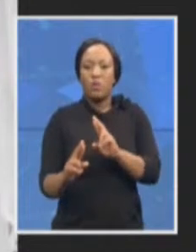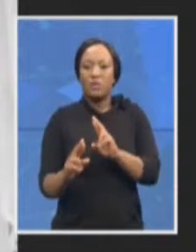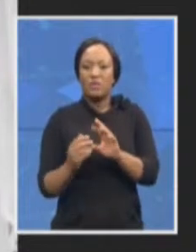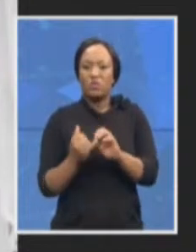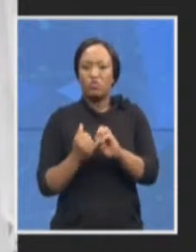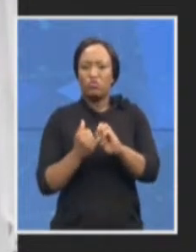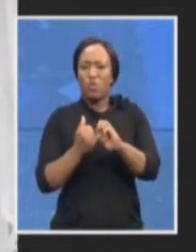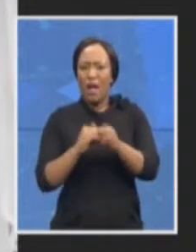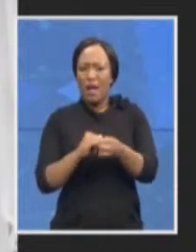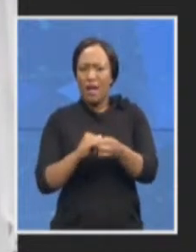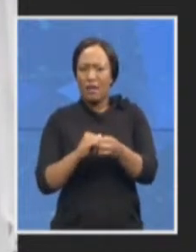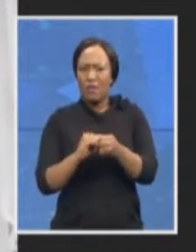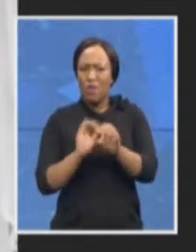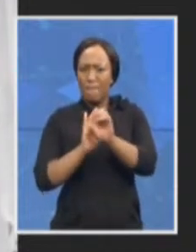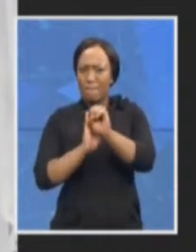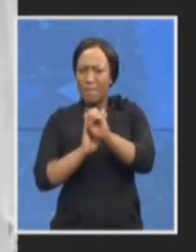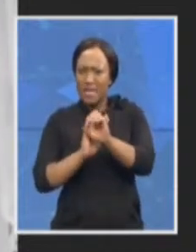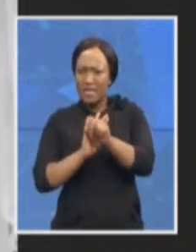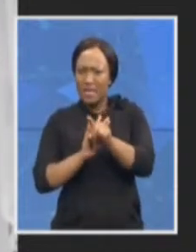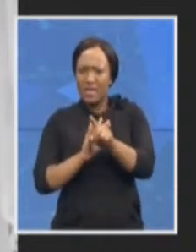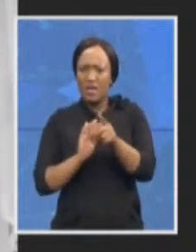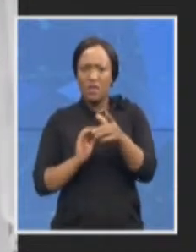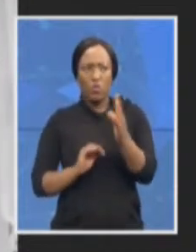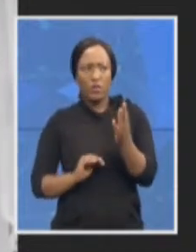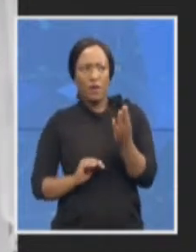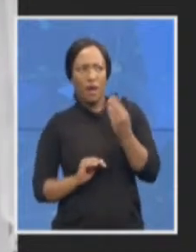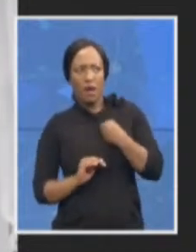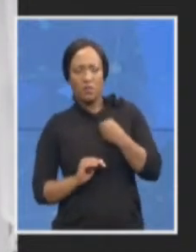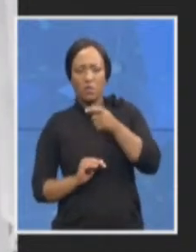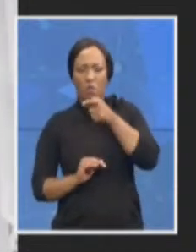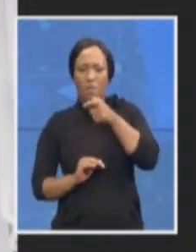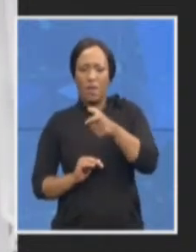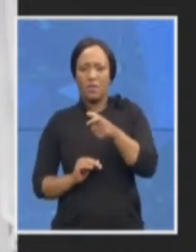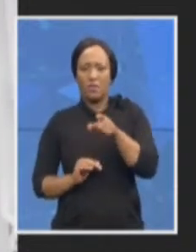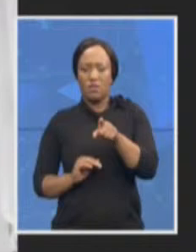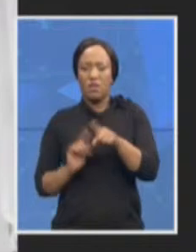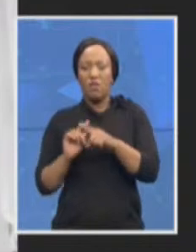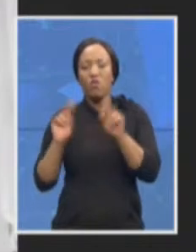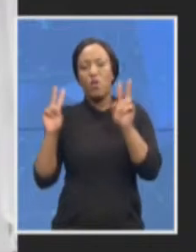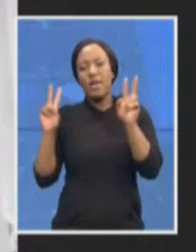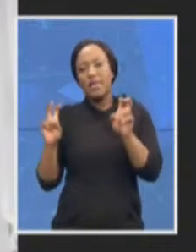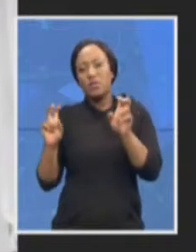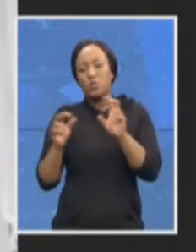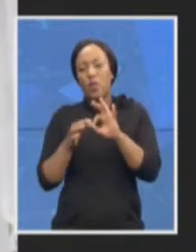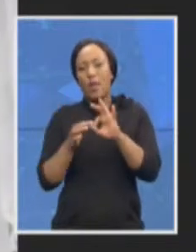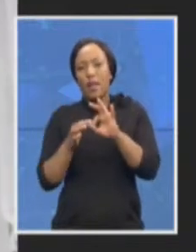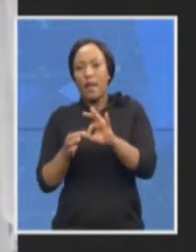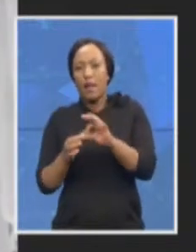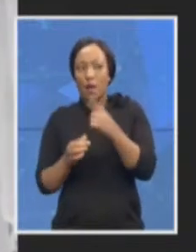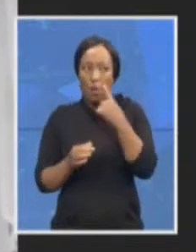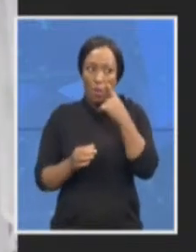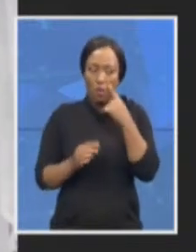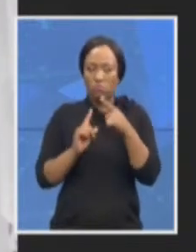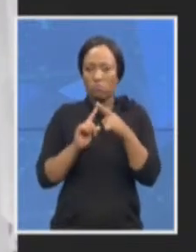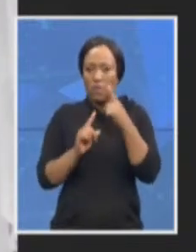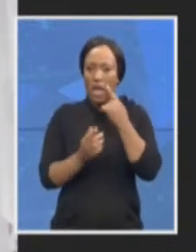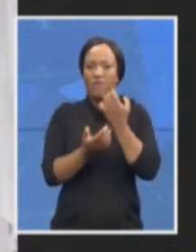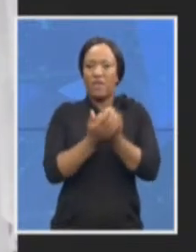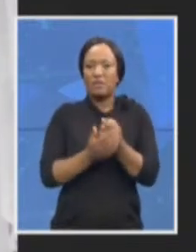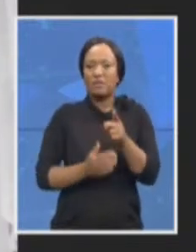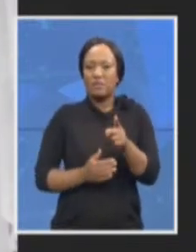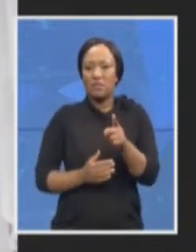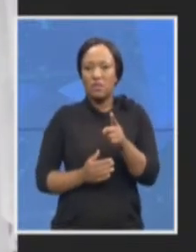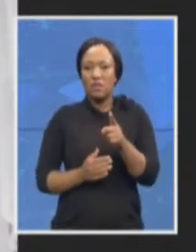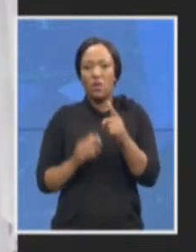asked for comment on issues relating to for example witnesses and evidence we remain firm that we will not ventilate